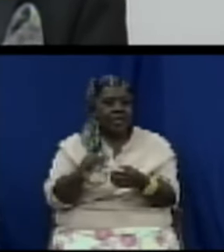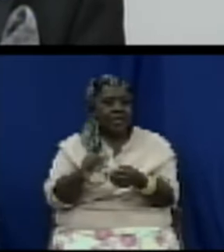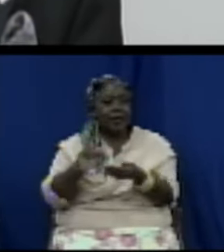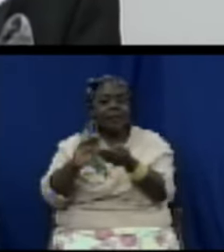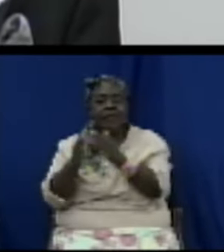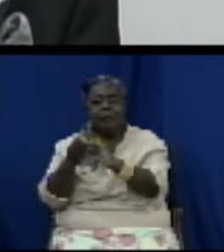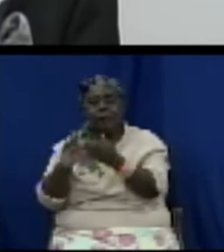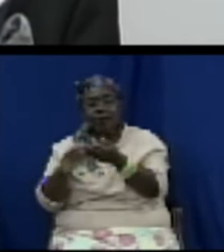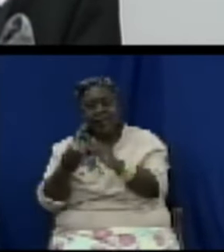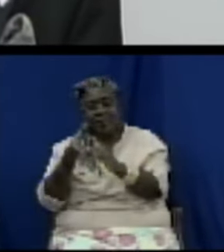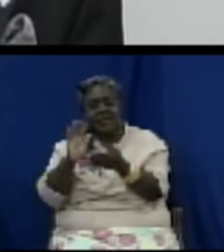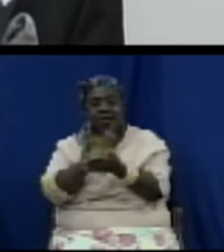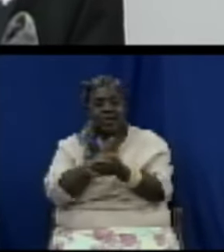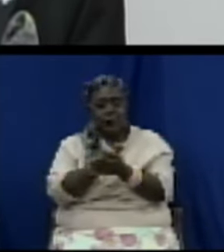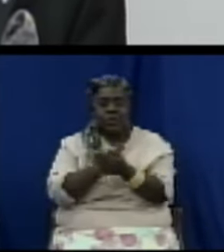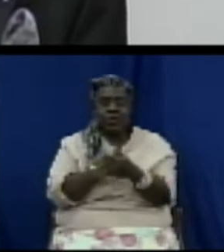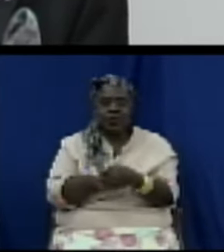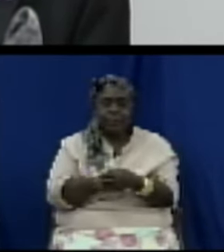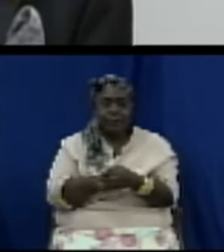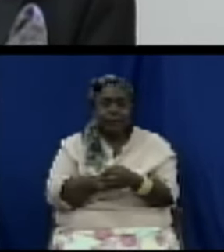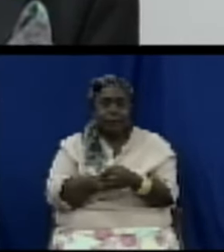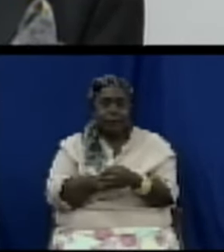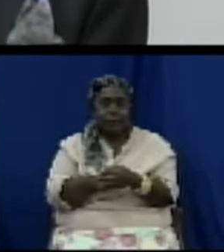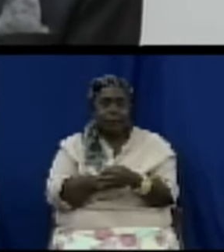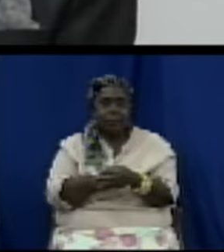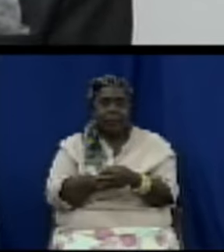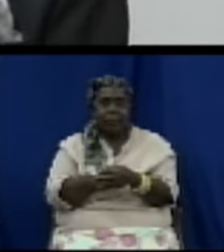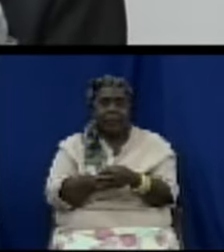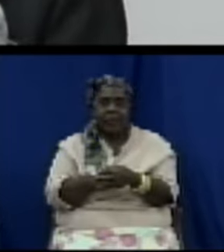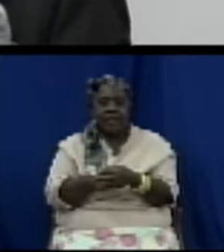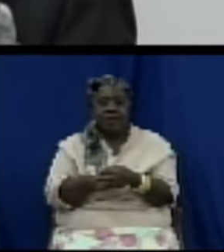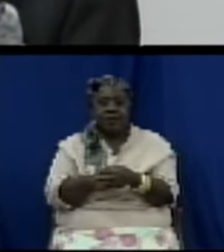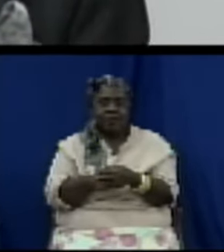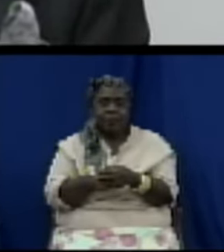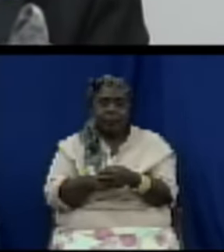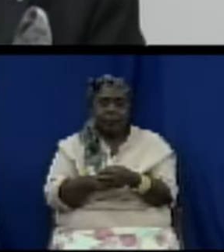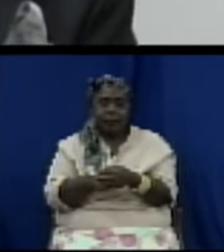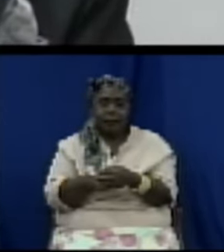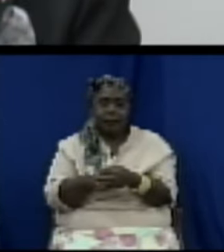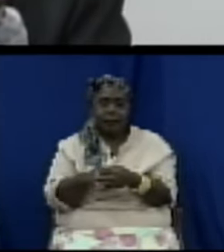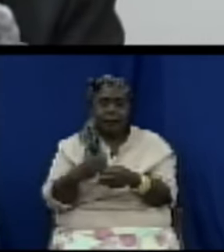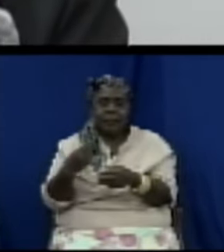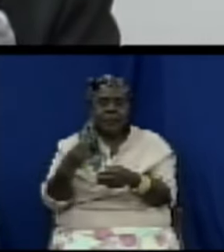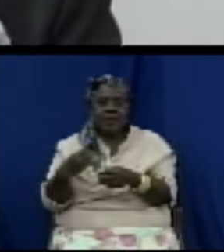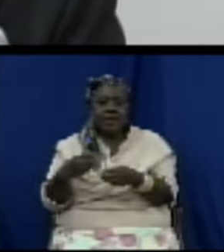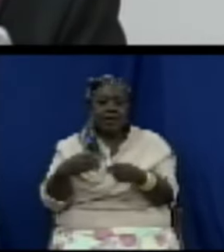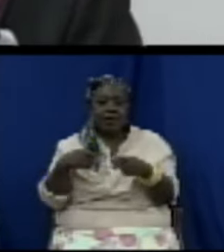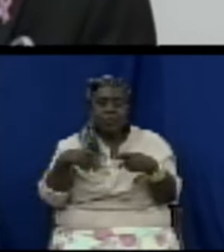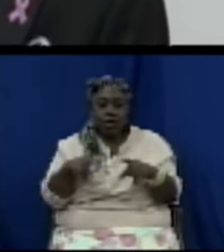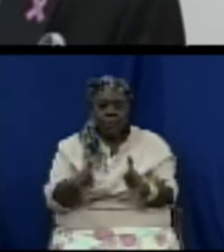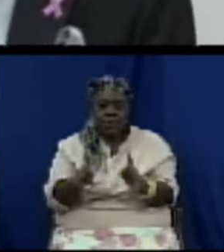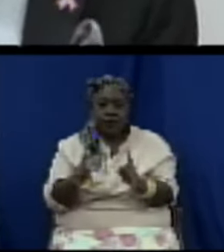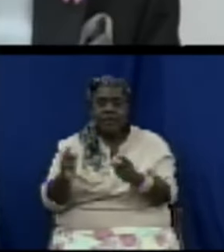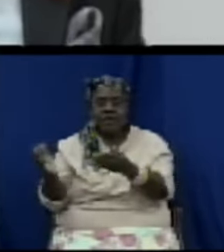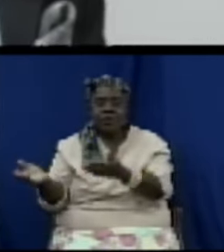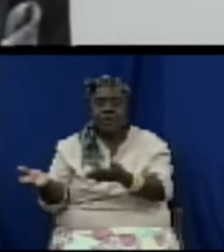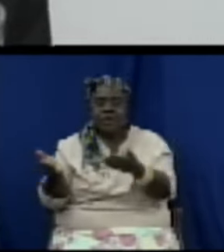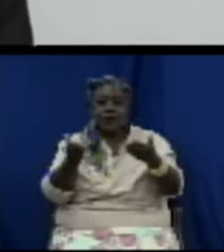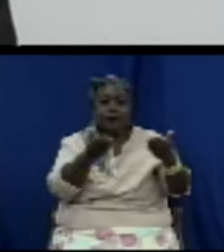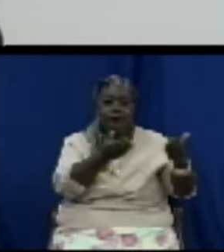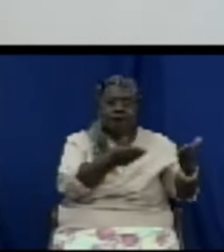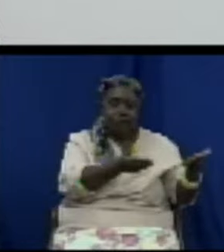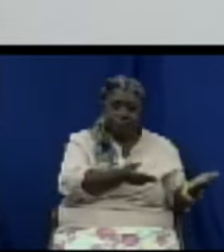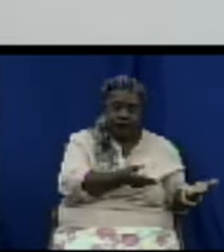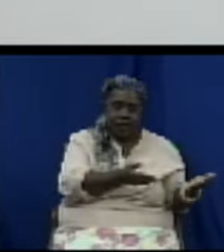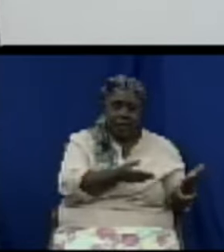Connell primary school and the objective was to bring the importance of